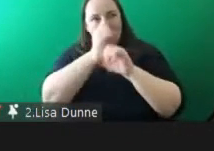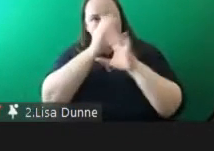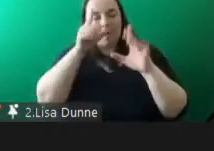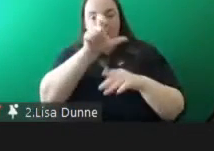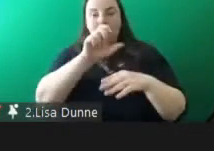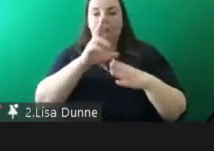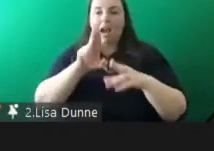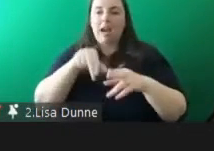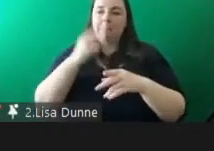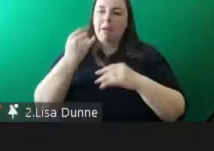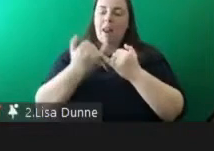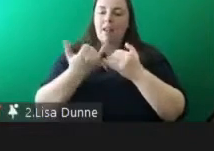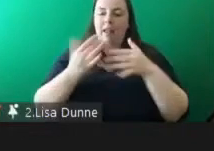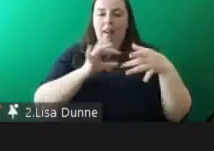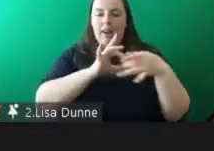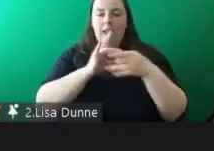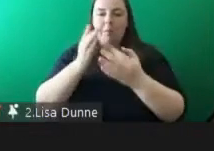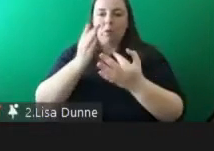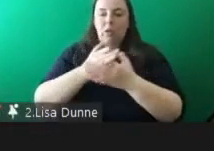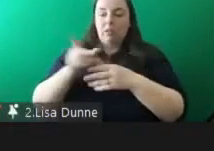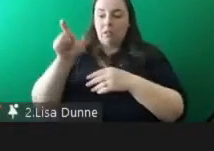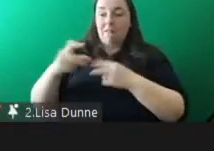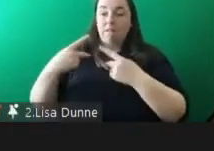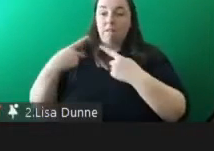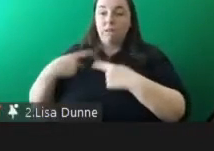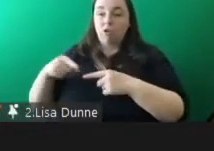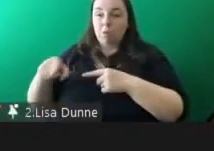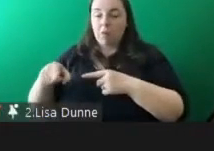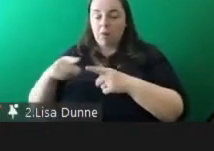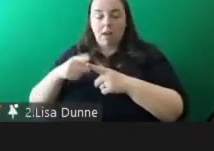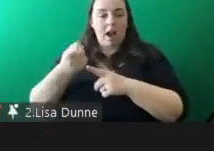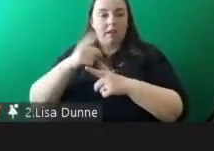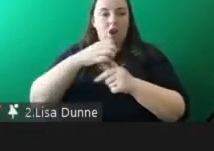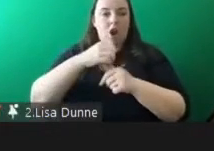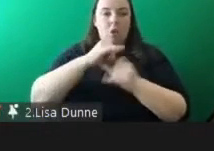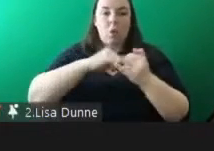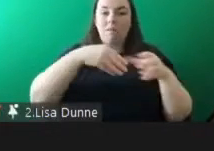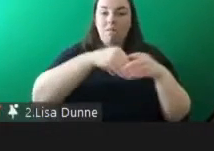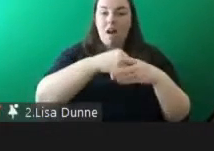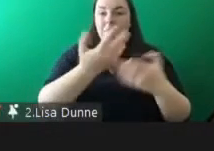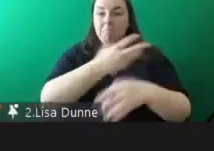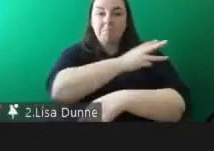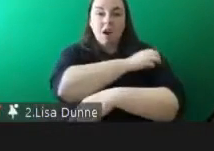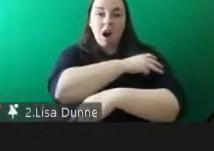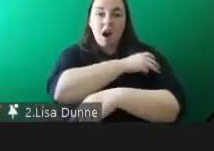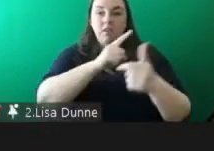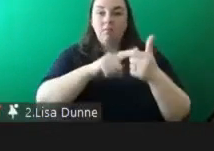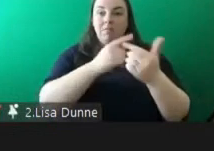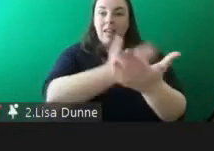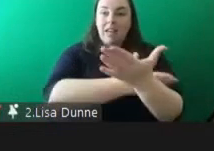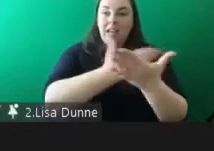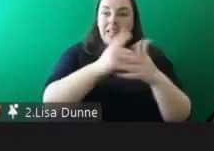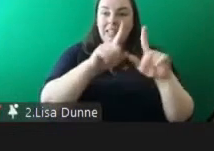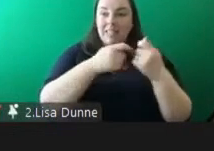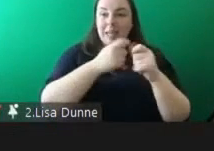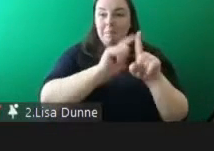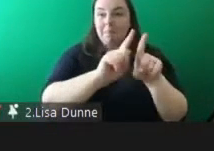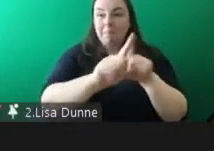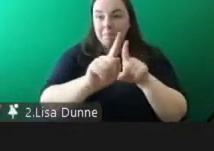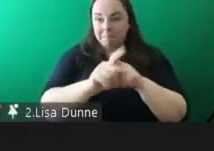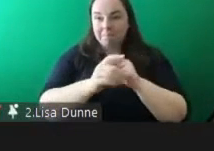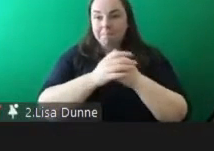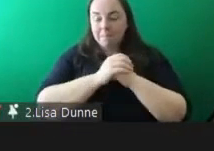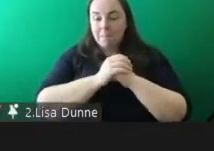between the vulnerable person and the other participants the guards the legal teams and so on on the one hand